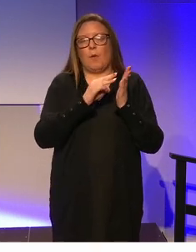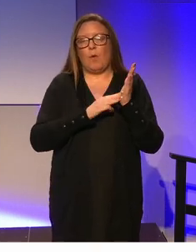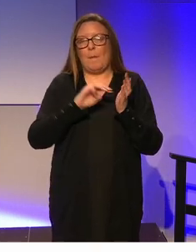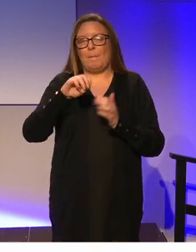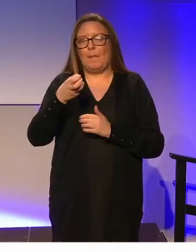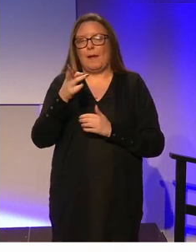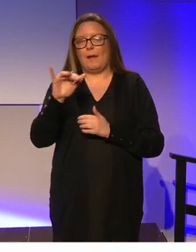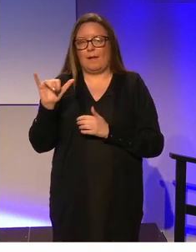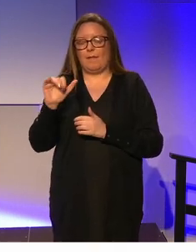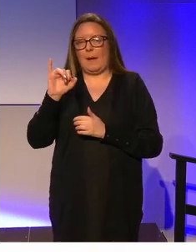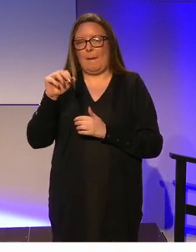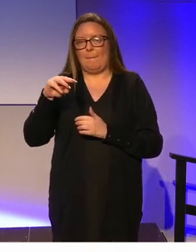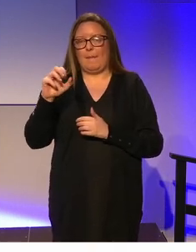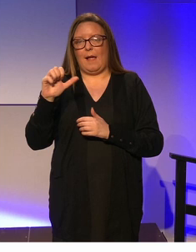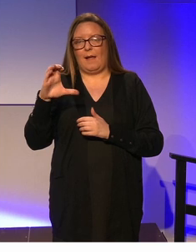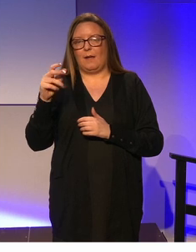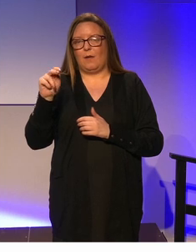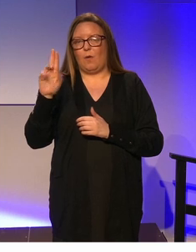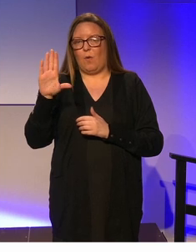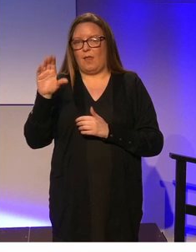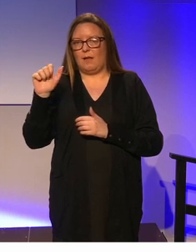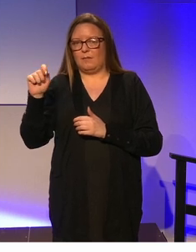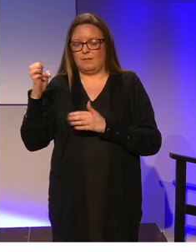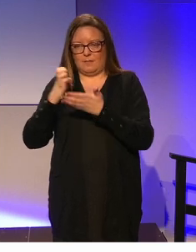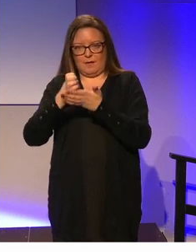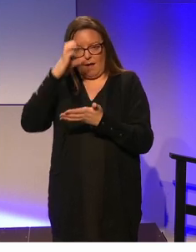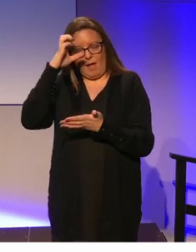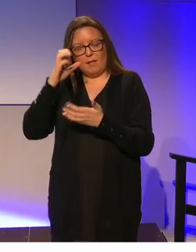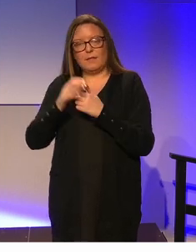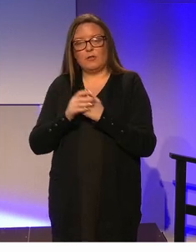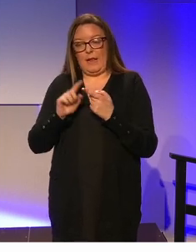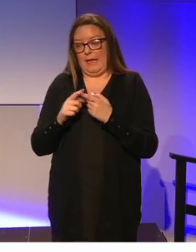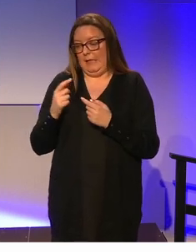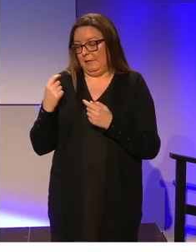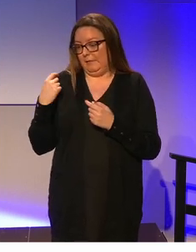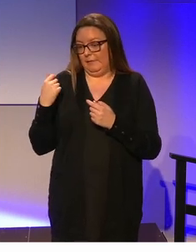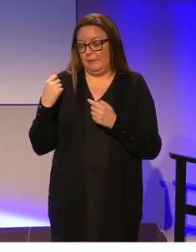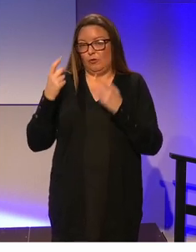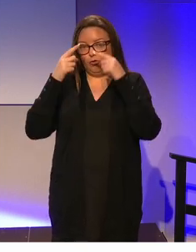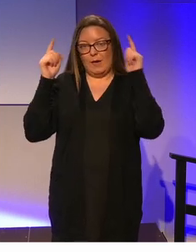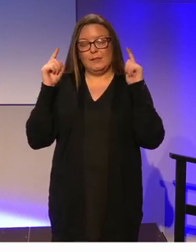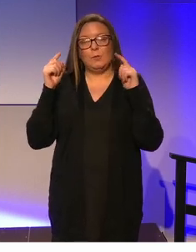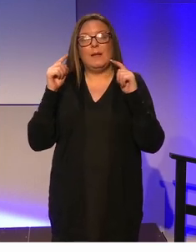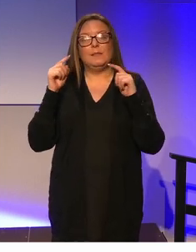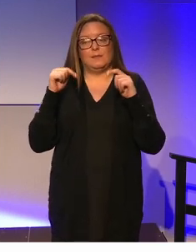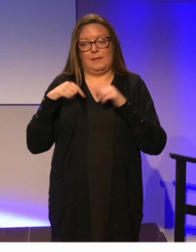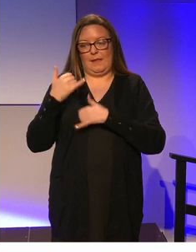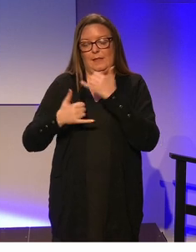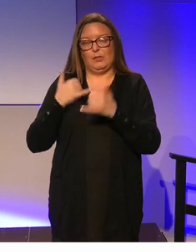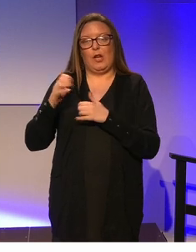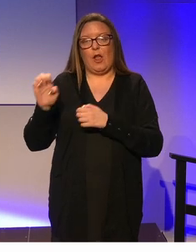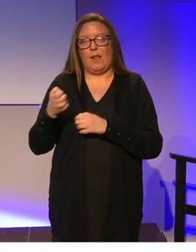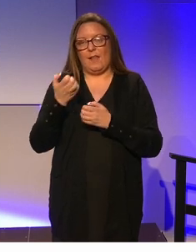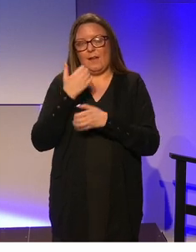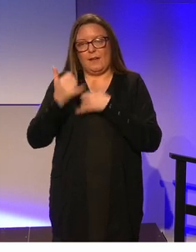the Bachelor of Arts in Early Childhood Care and Education. And she subsequently this year just graduated from our leadership for inclusion in the early years program,